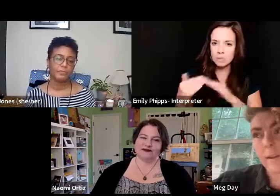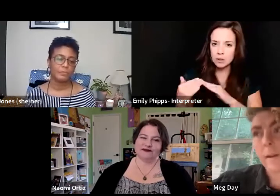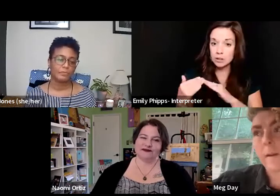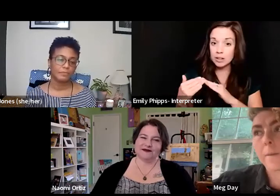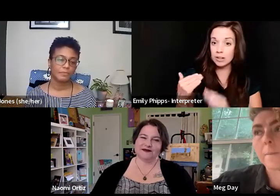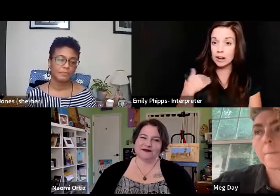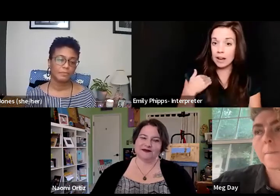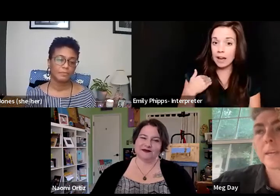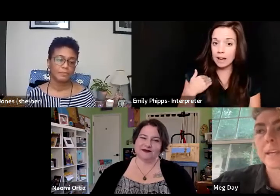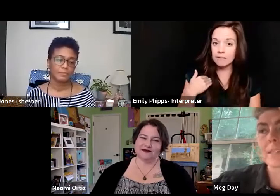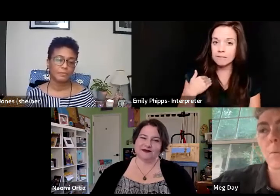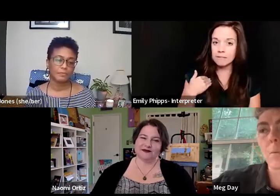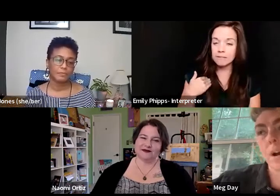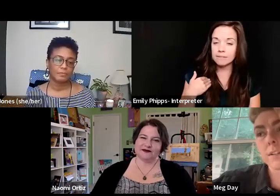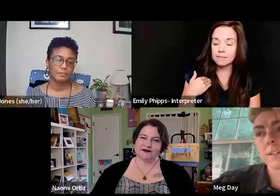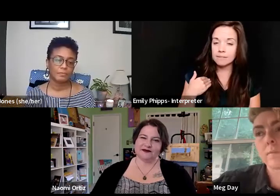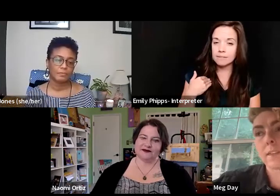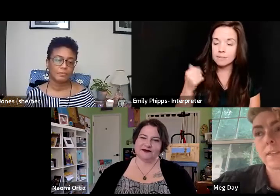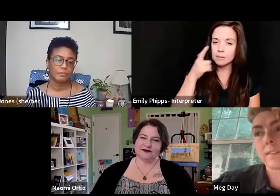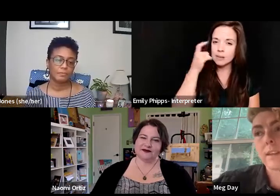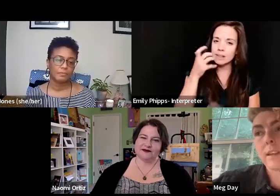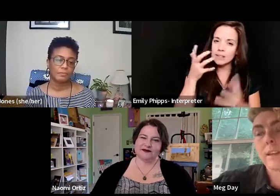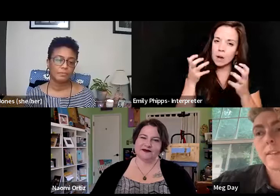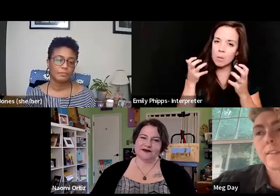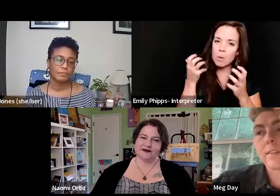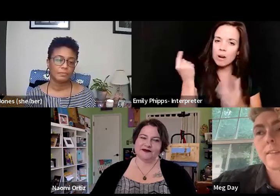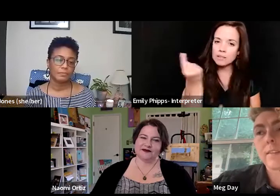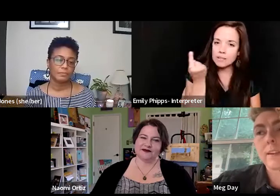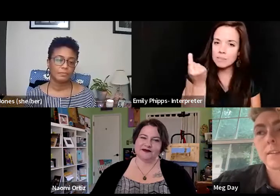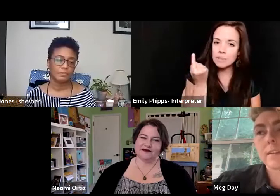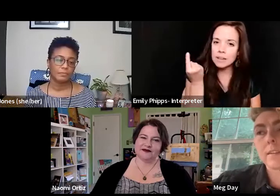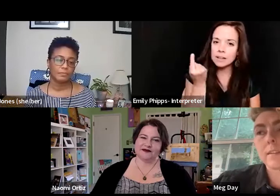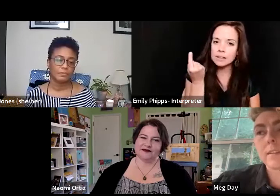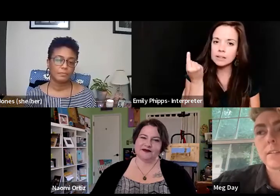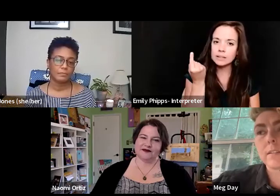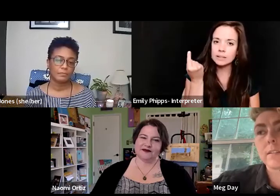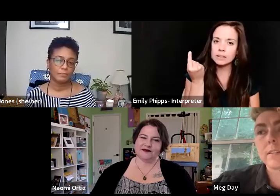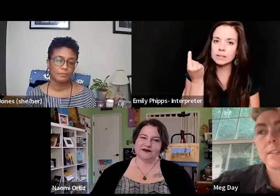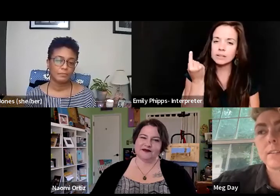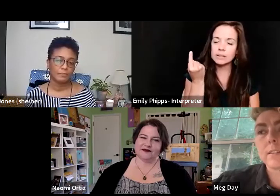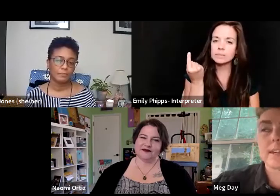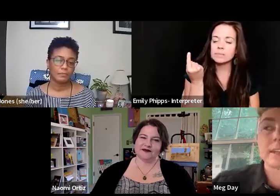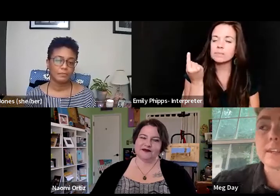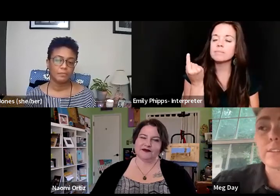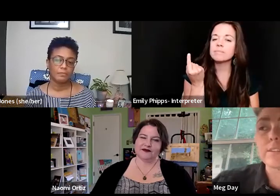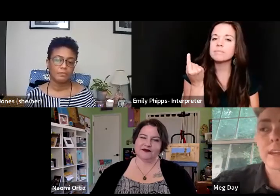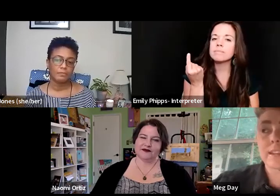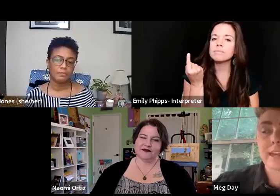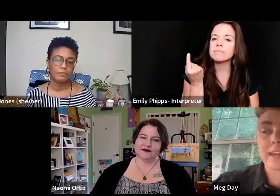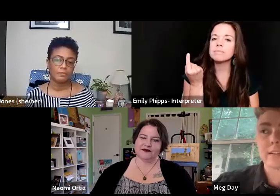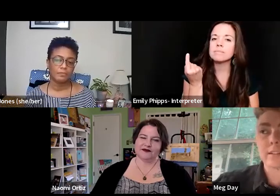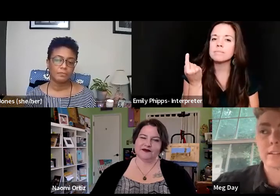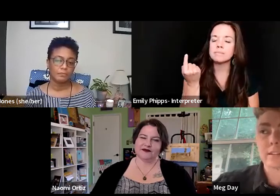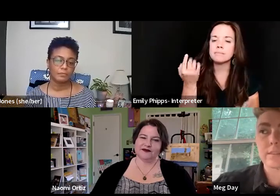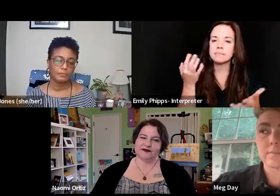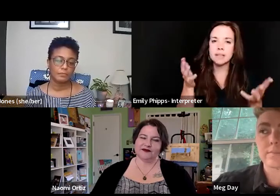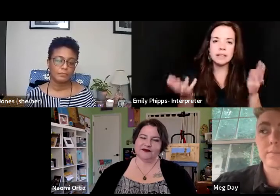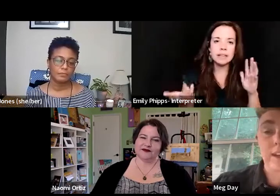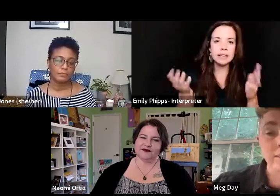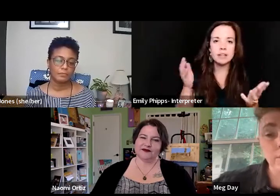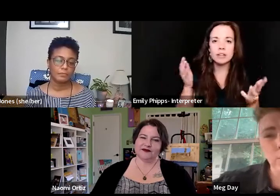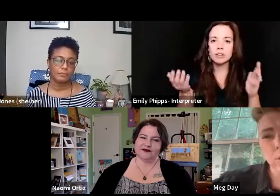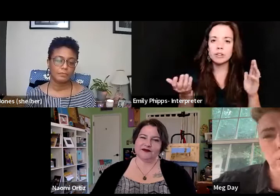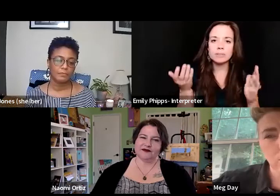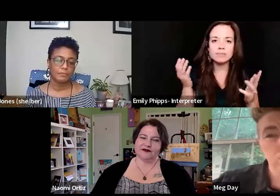um, because I want something that, that either they can't, um,